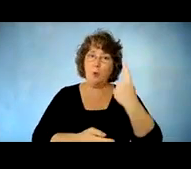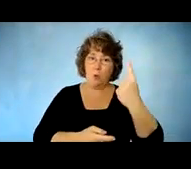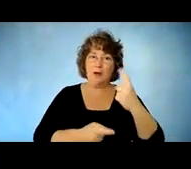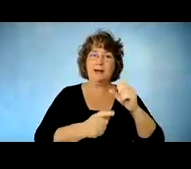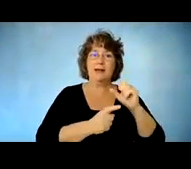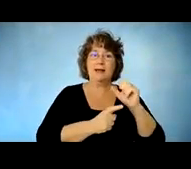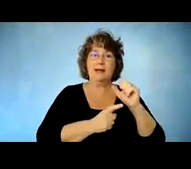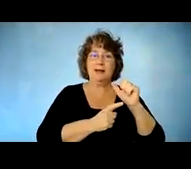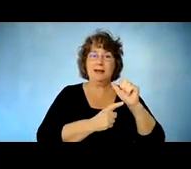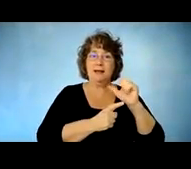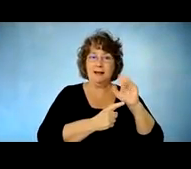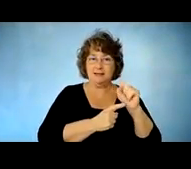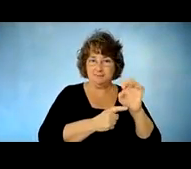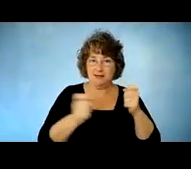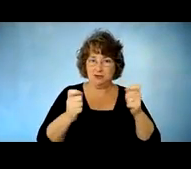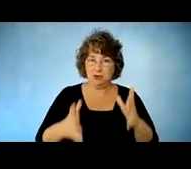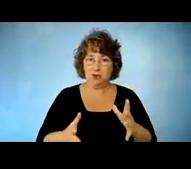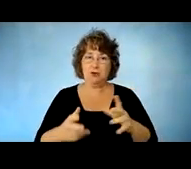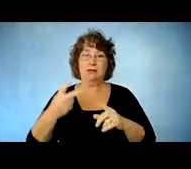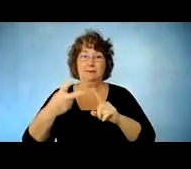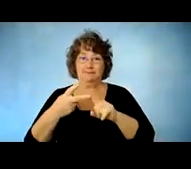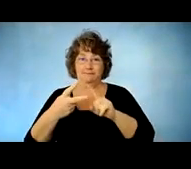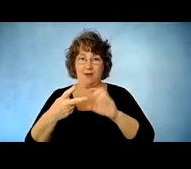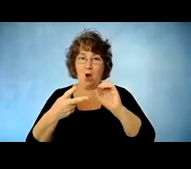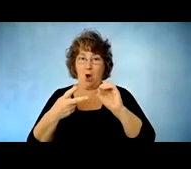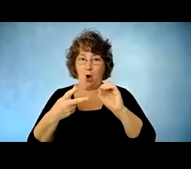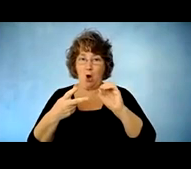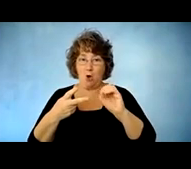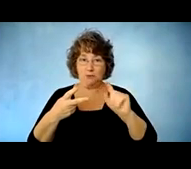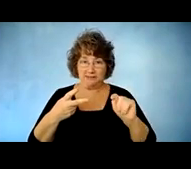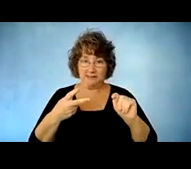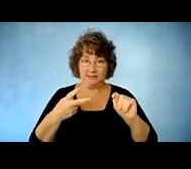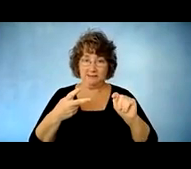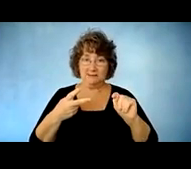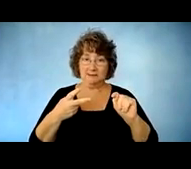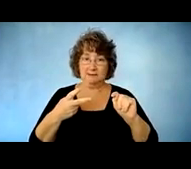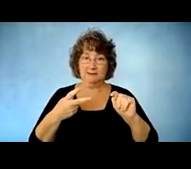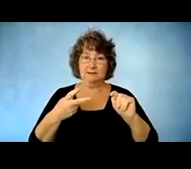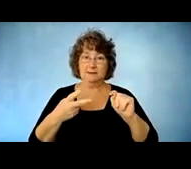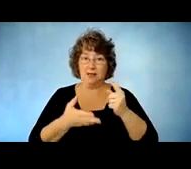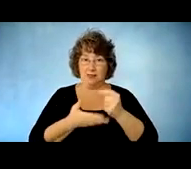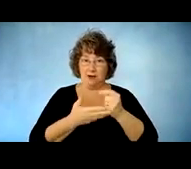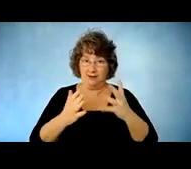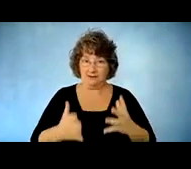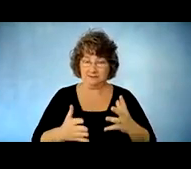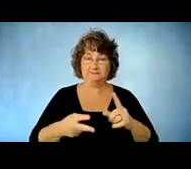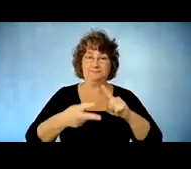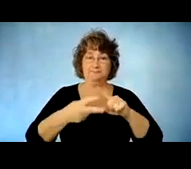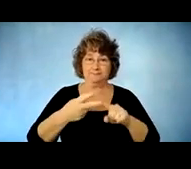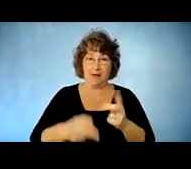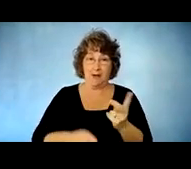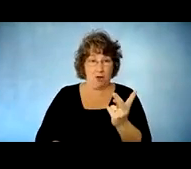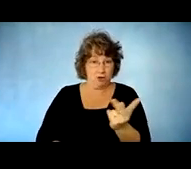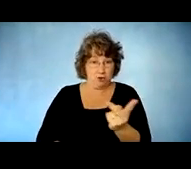is um an ot by trade and they they really sit and they they they create this